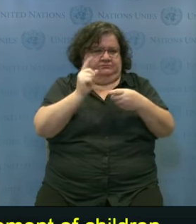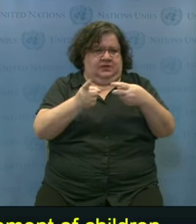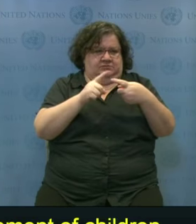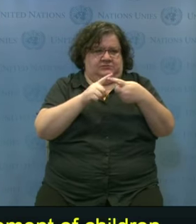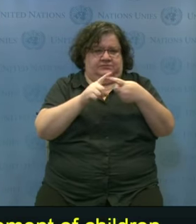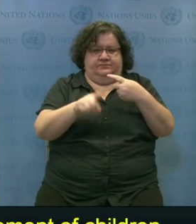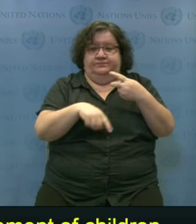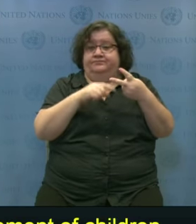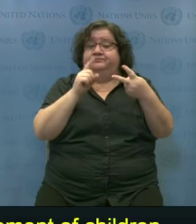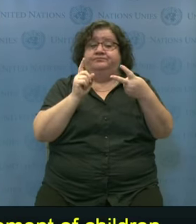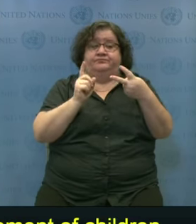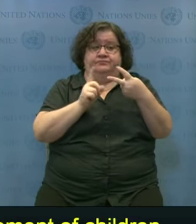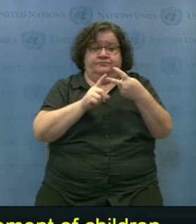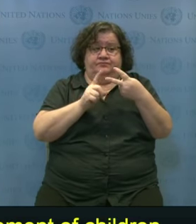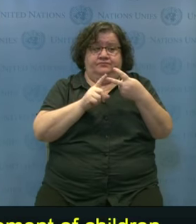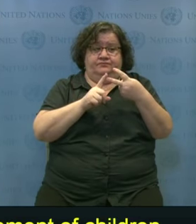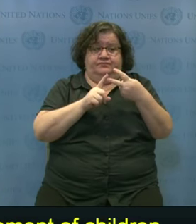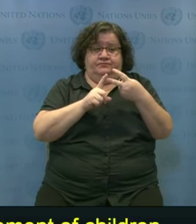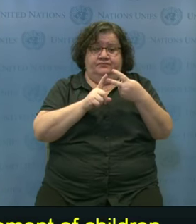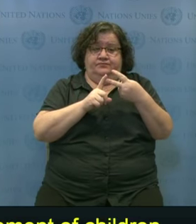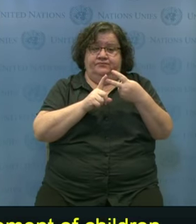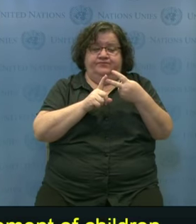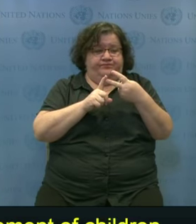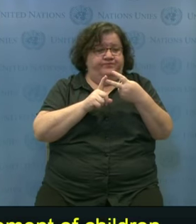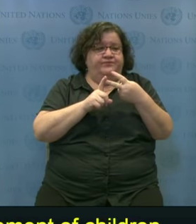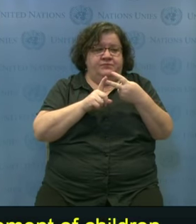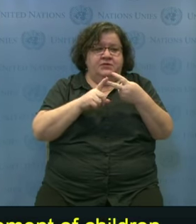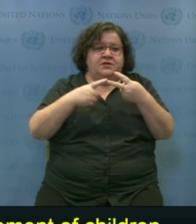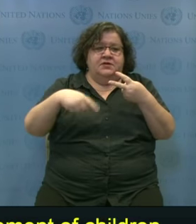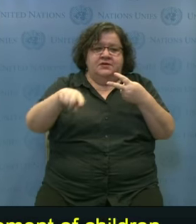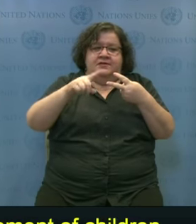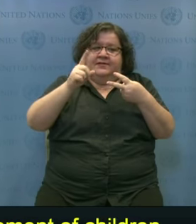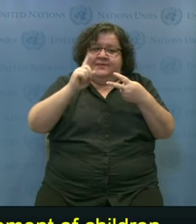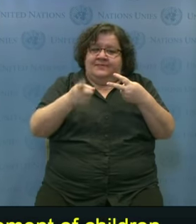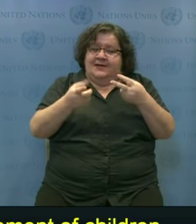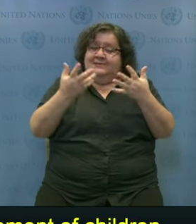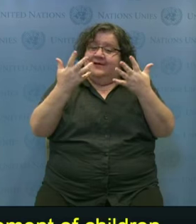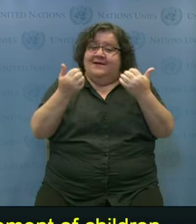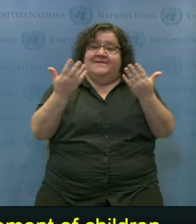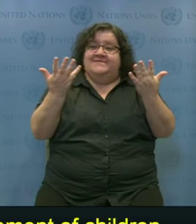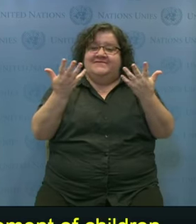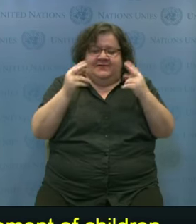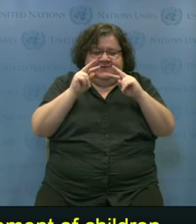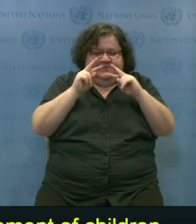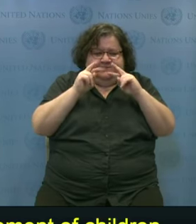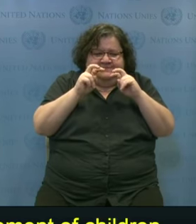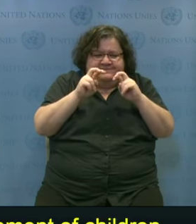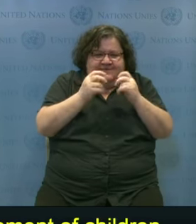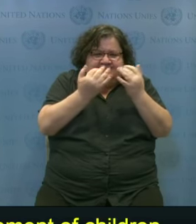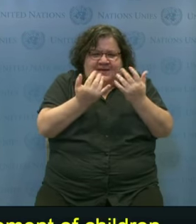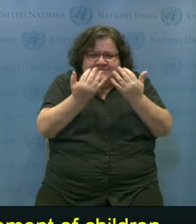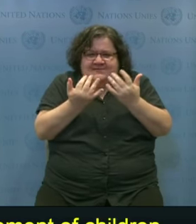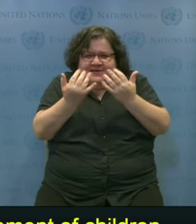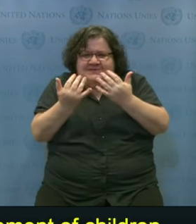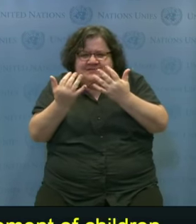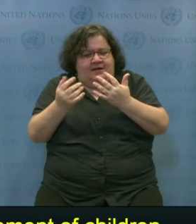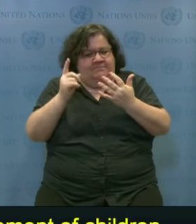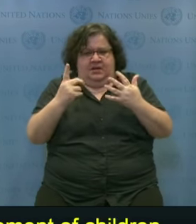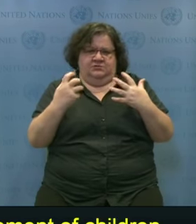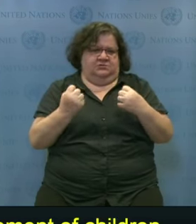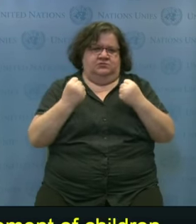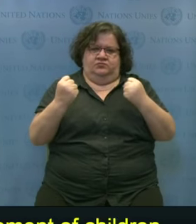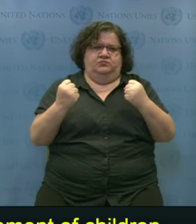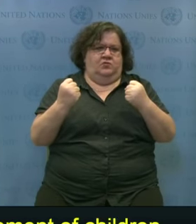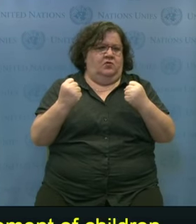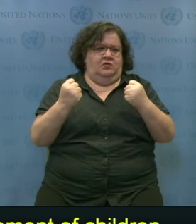national data systems so that they are better able to capture the